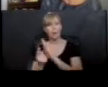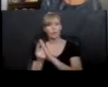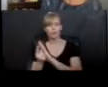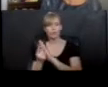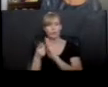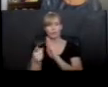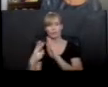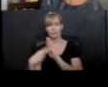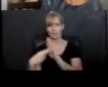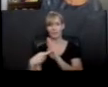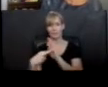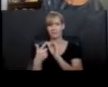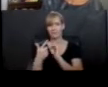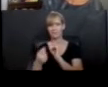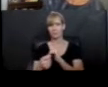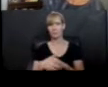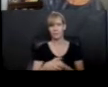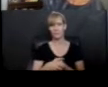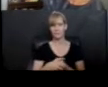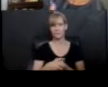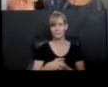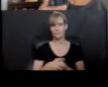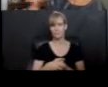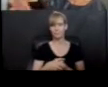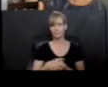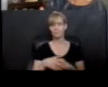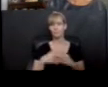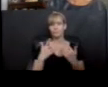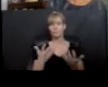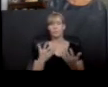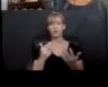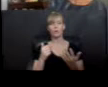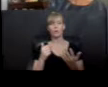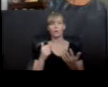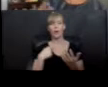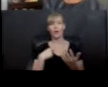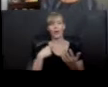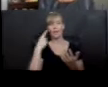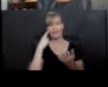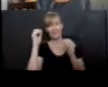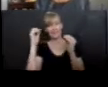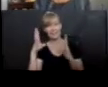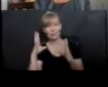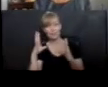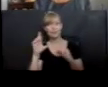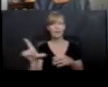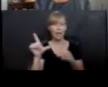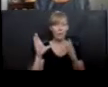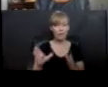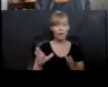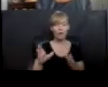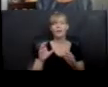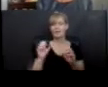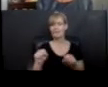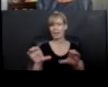that you're spent reading. So in relation to this, I think teachers and librarians and things like that can do a lot of the same thing,